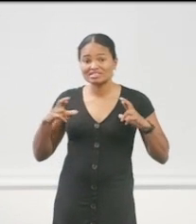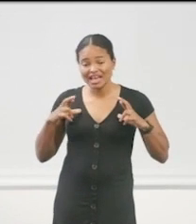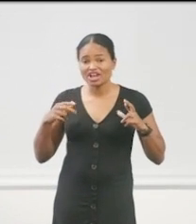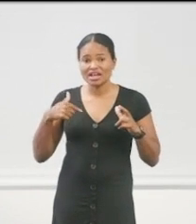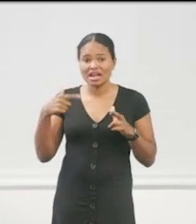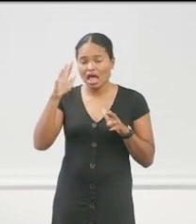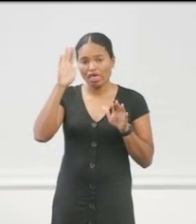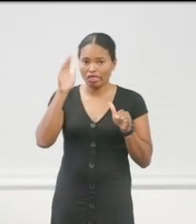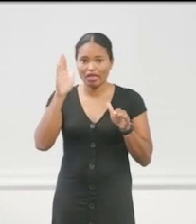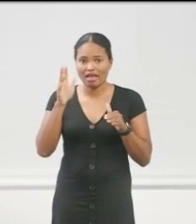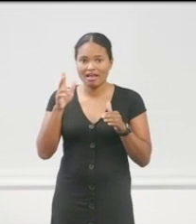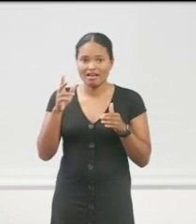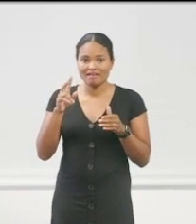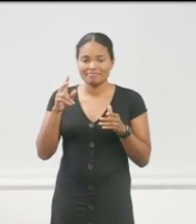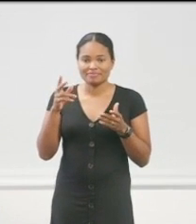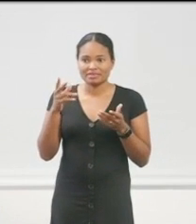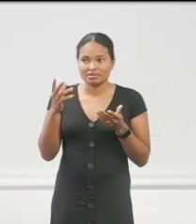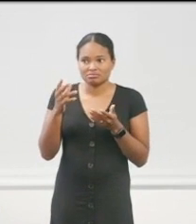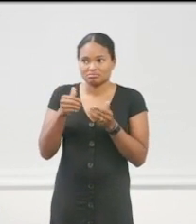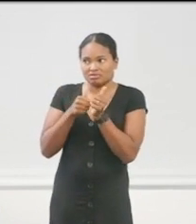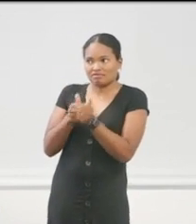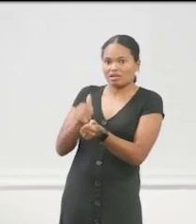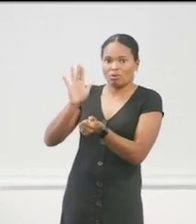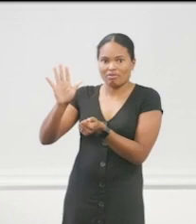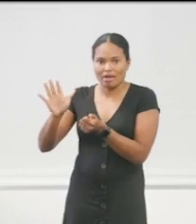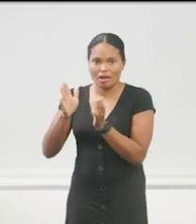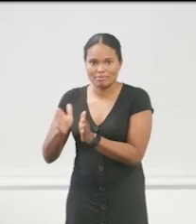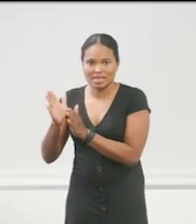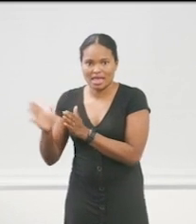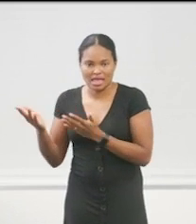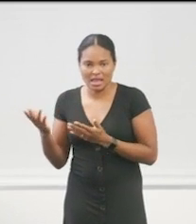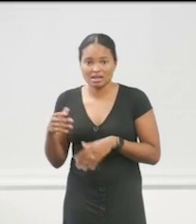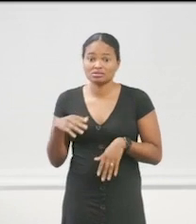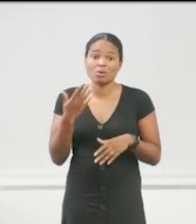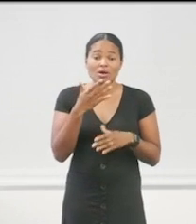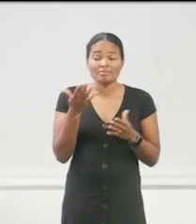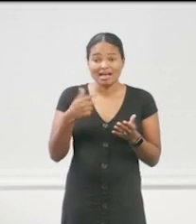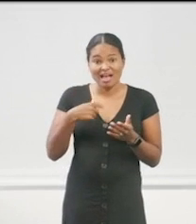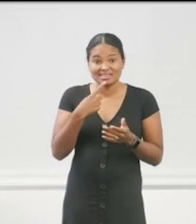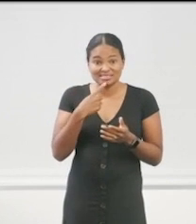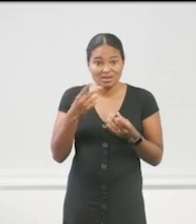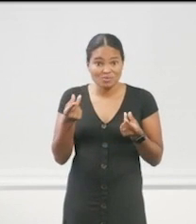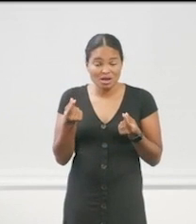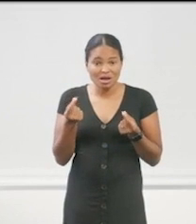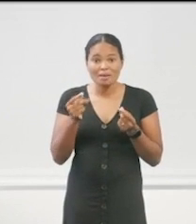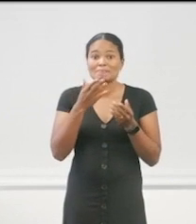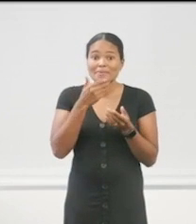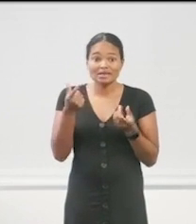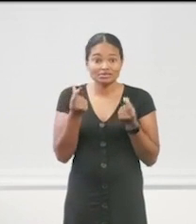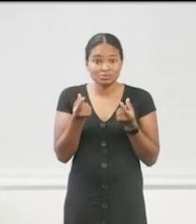I said, well, the best thing to do is tell everyone what occurred, so we know what to look for.